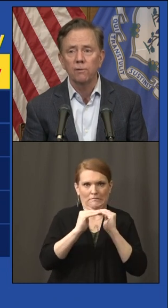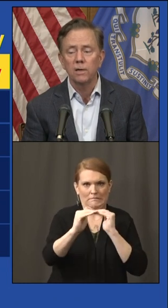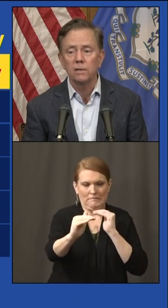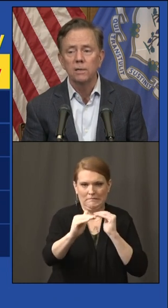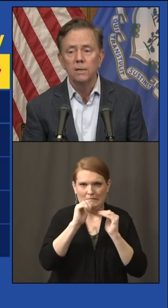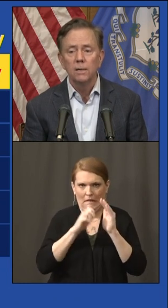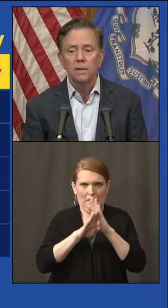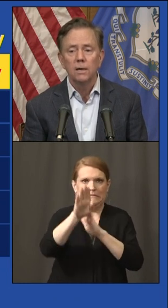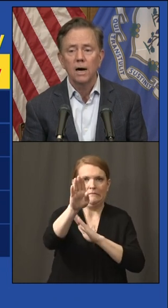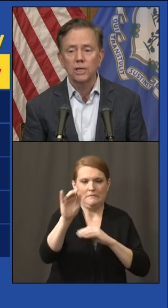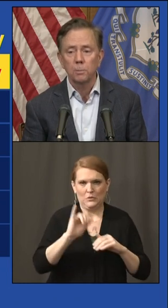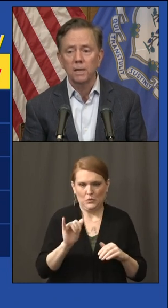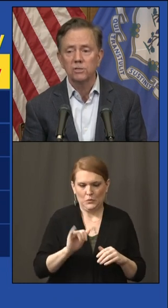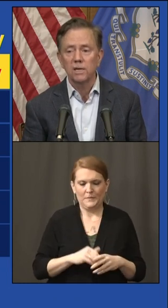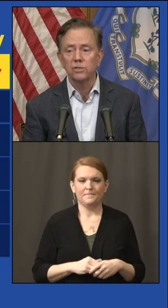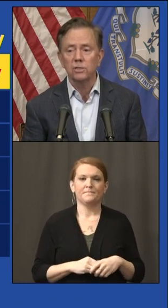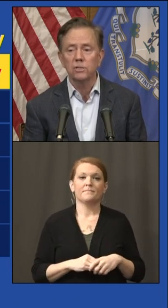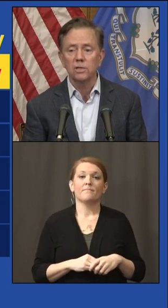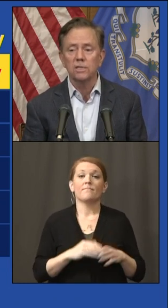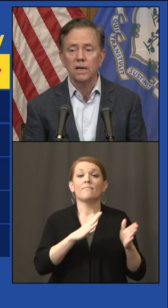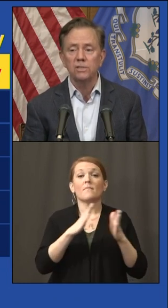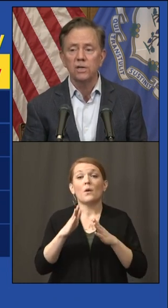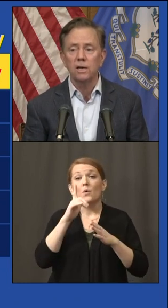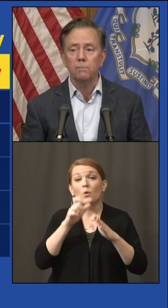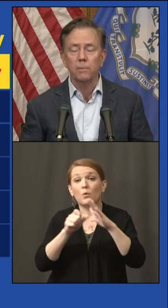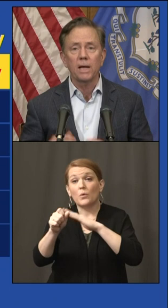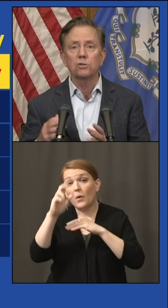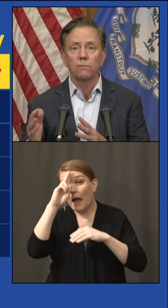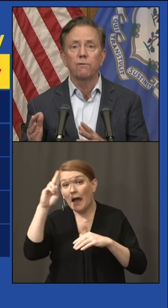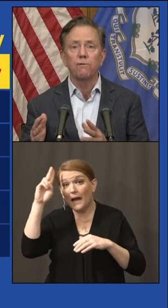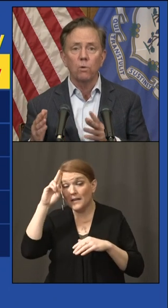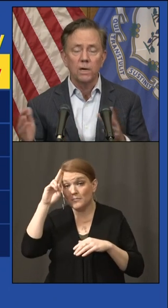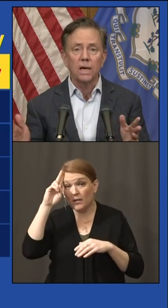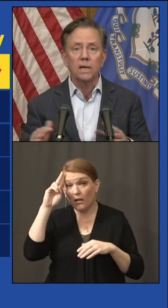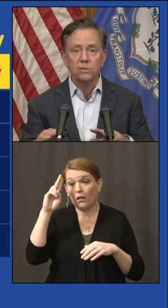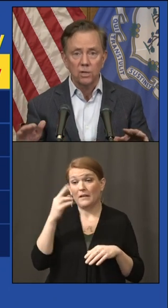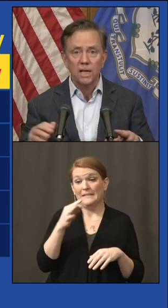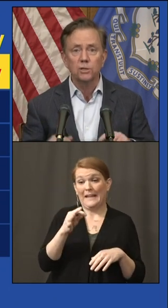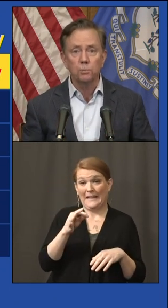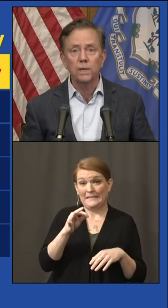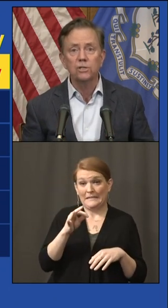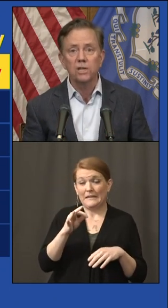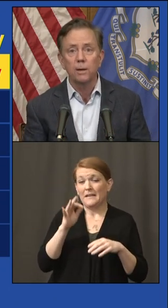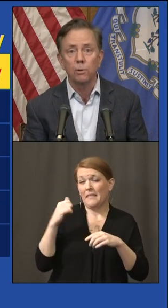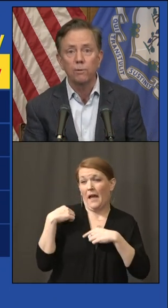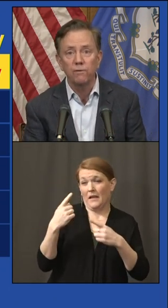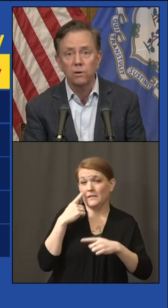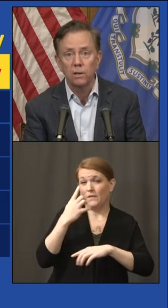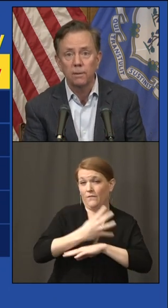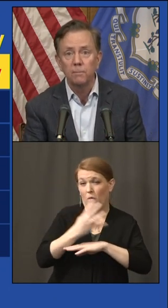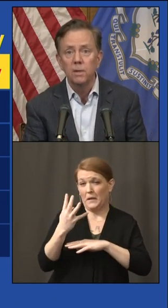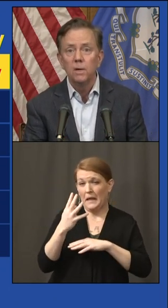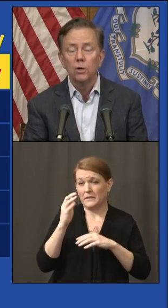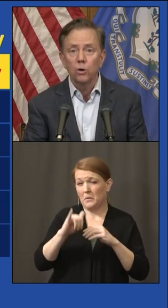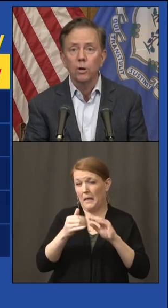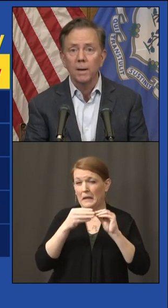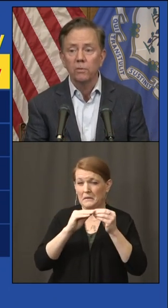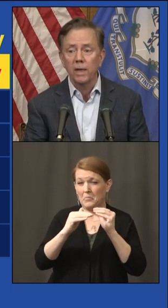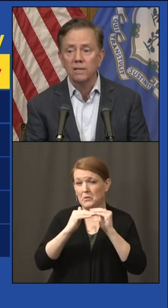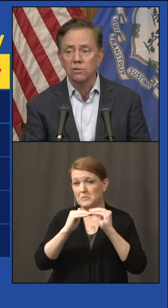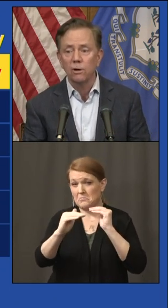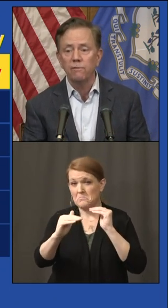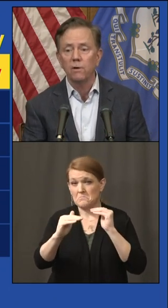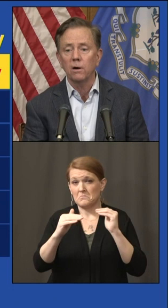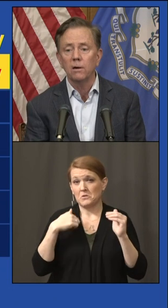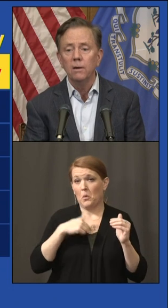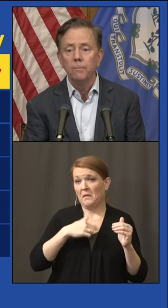on that front. Hospitalizations, 19, that's over four days, so that's pretty stable. We feel good about